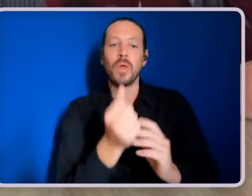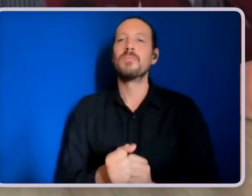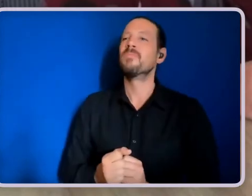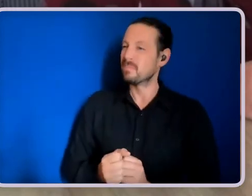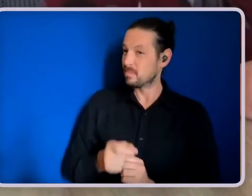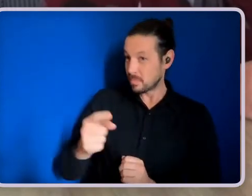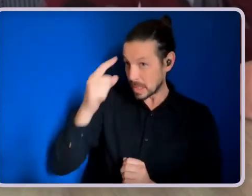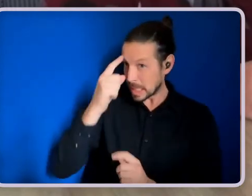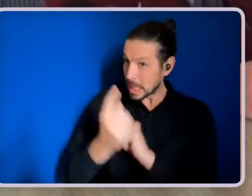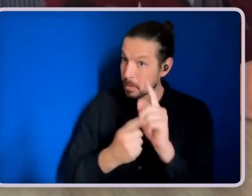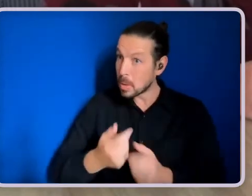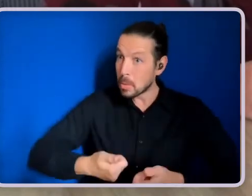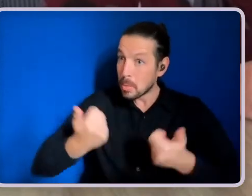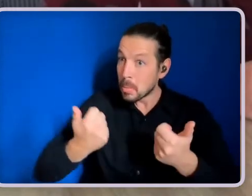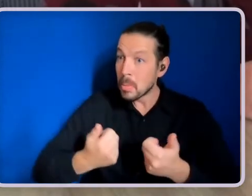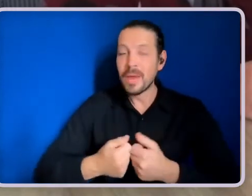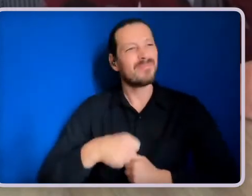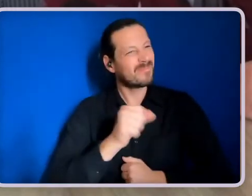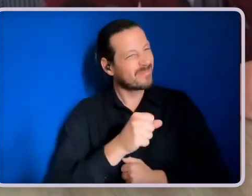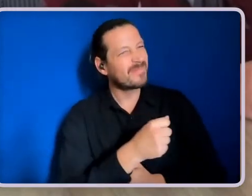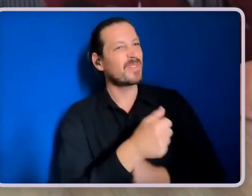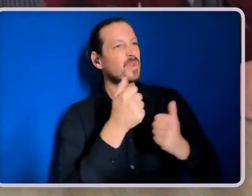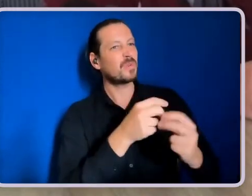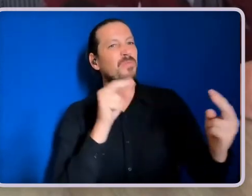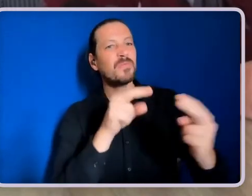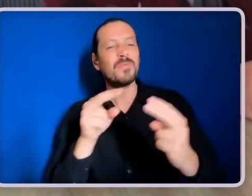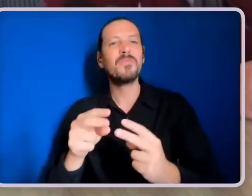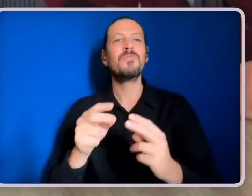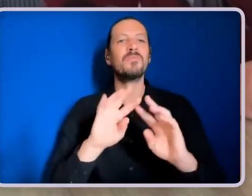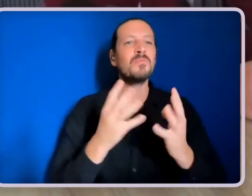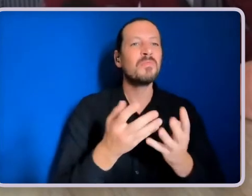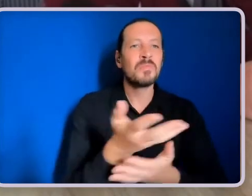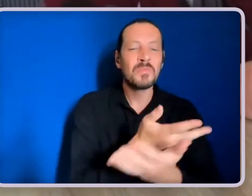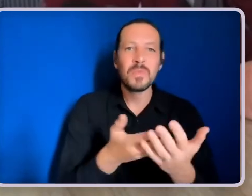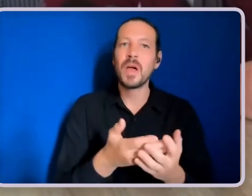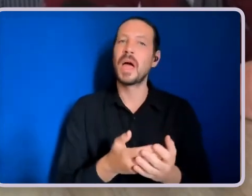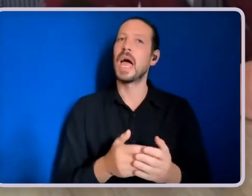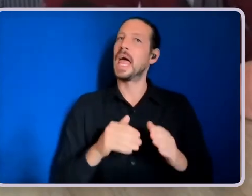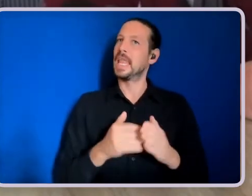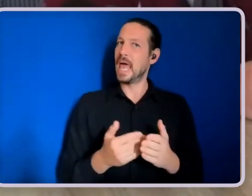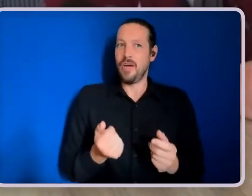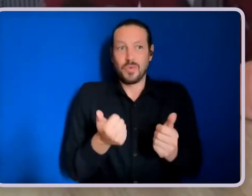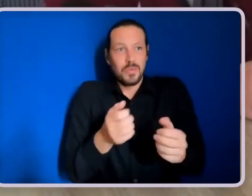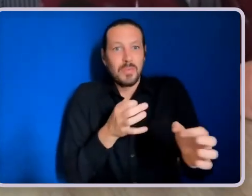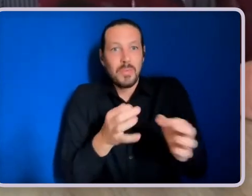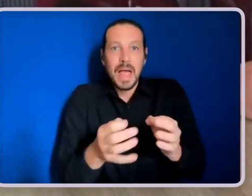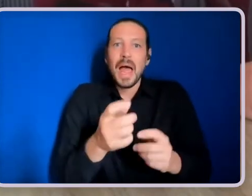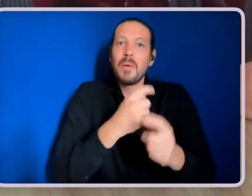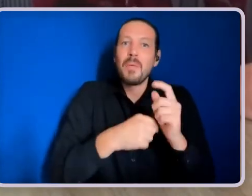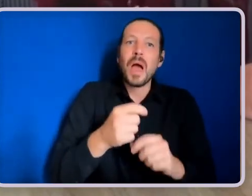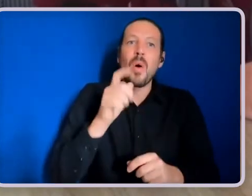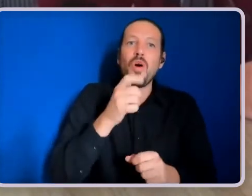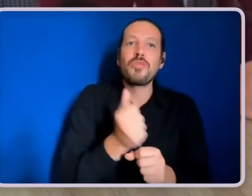Yeah it's good to see the people now I have a plan to become a barista and hang out with friends. That's